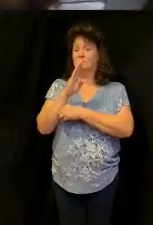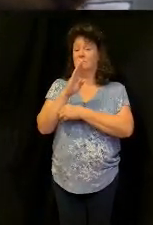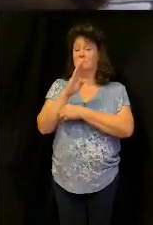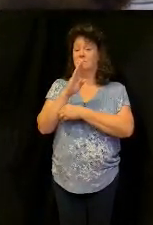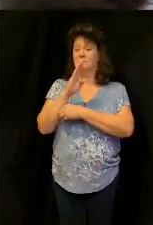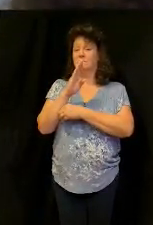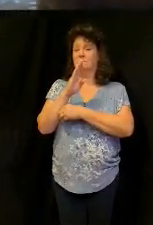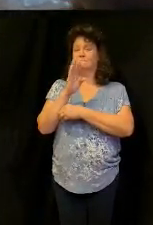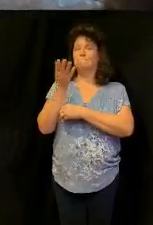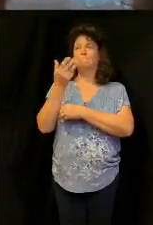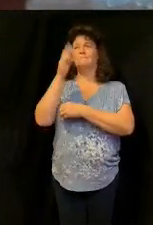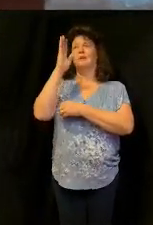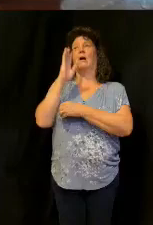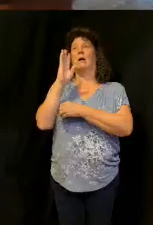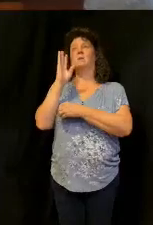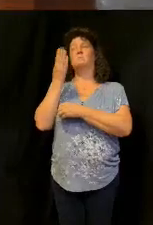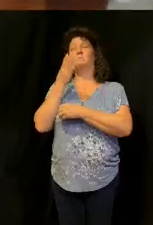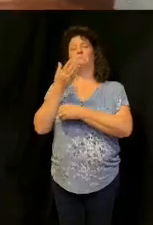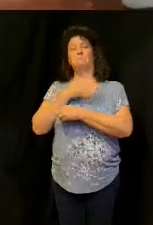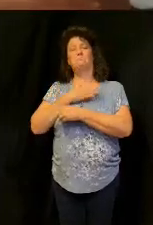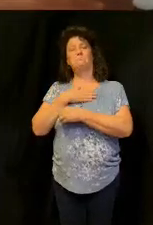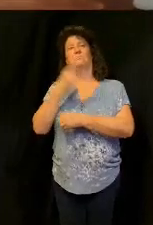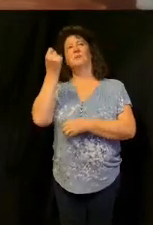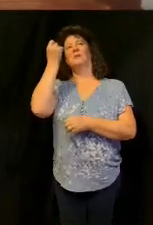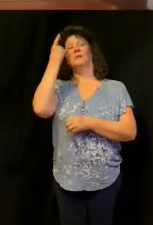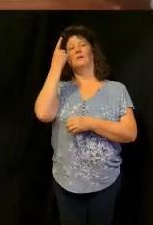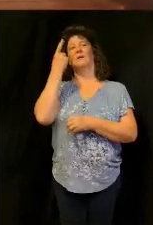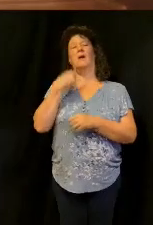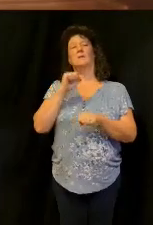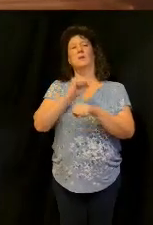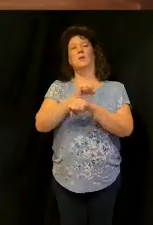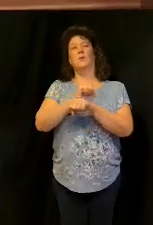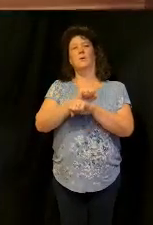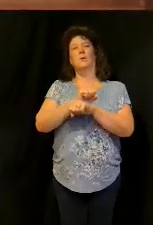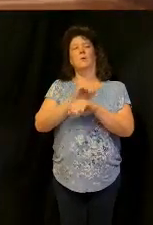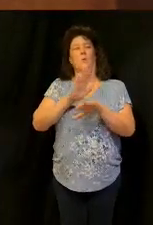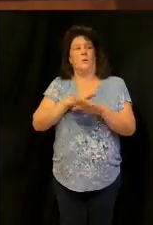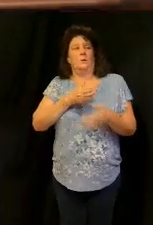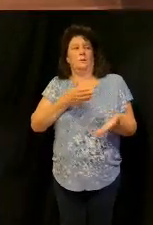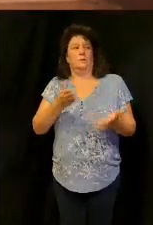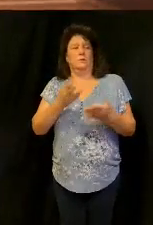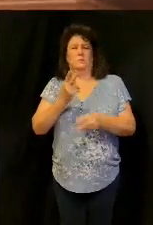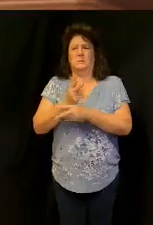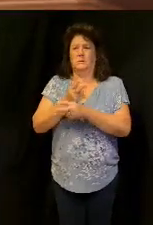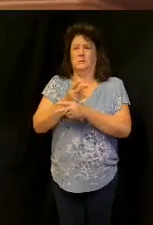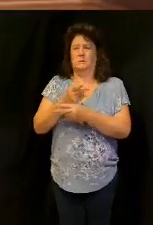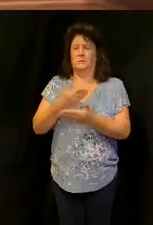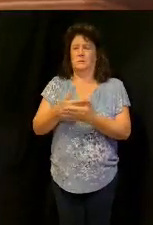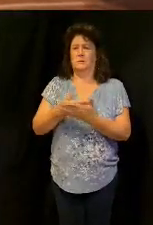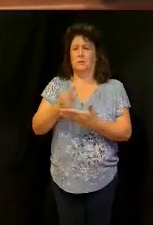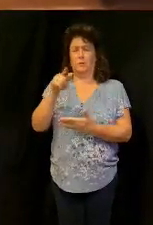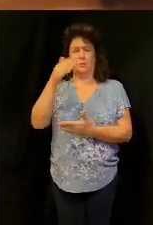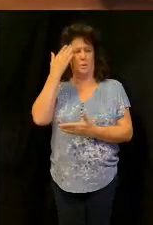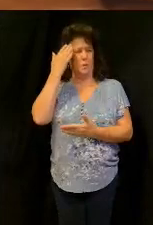hey God I get it I need to work on my stewardship you know where you're at